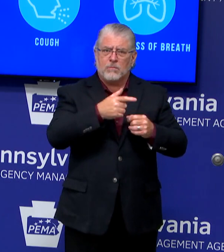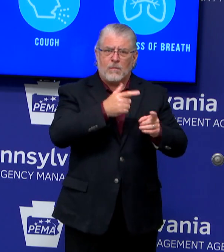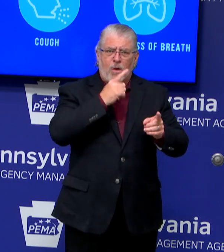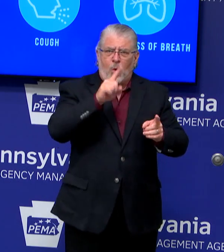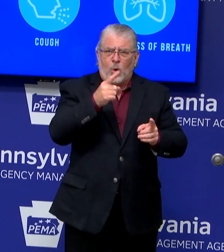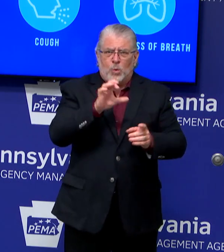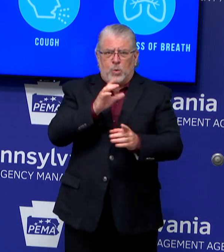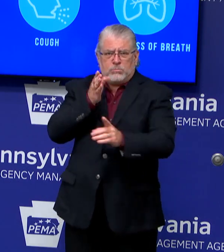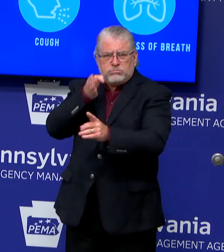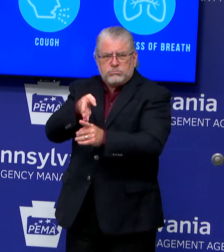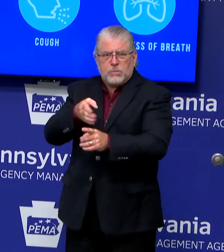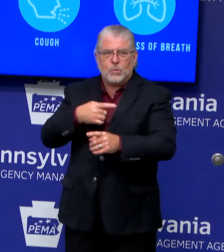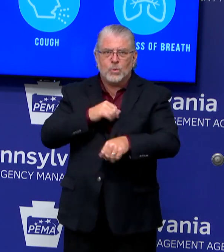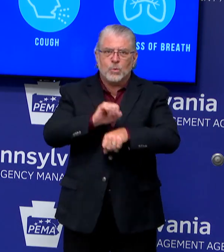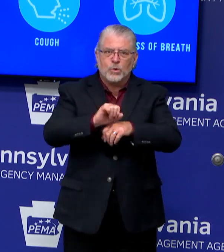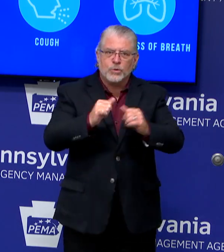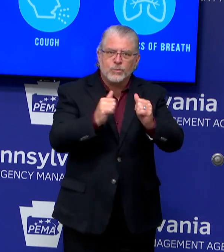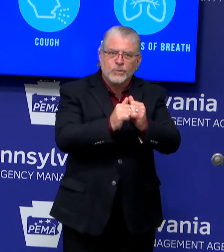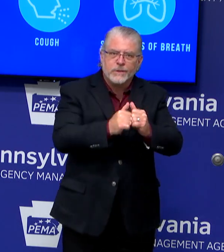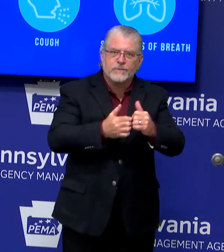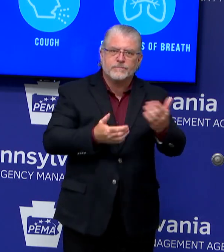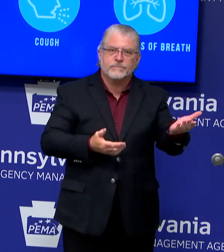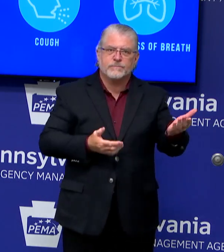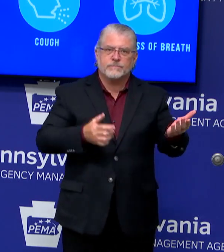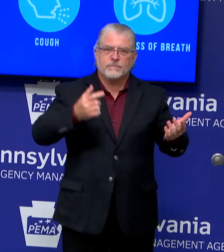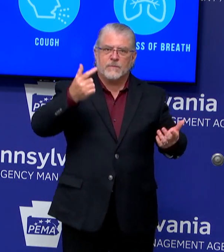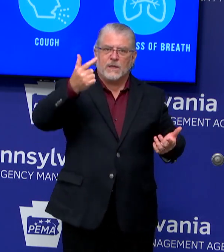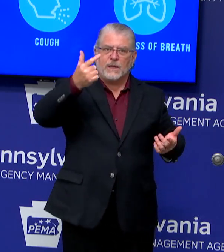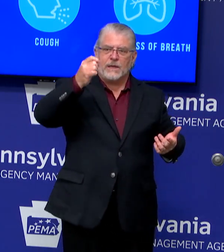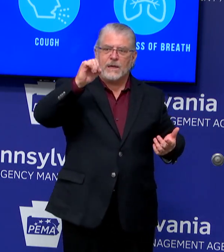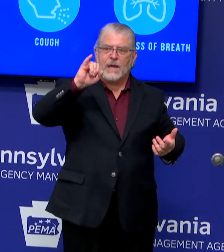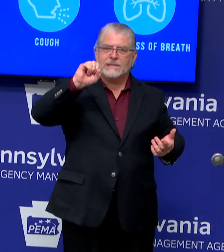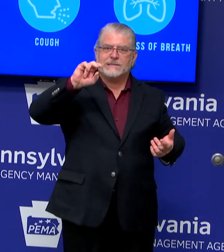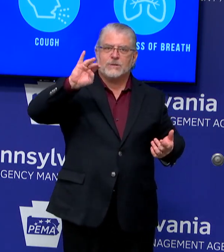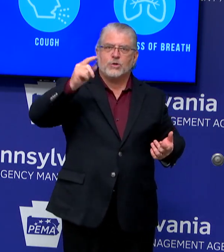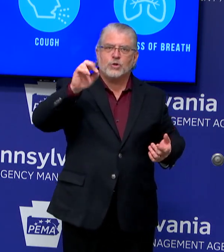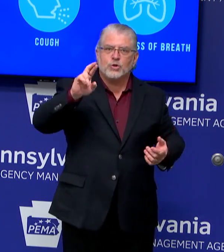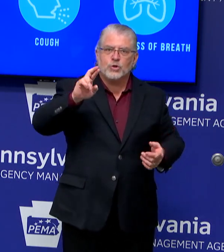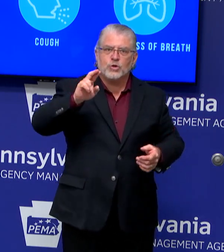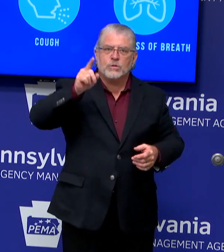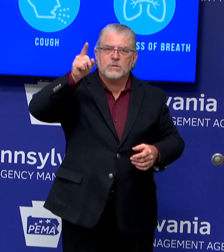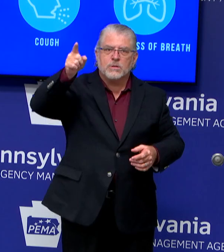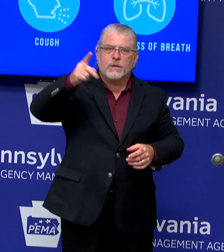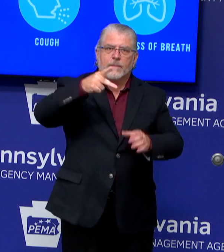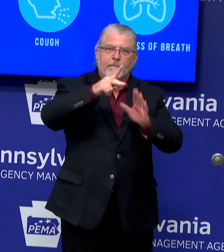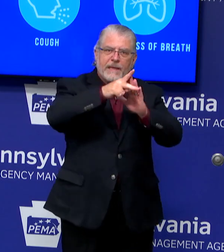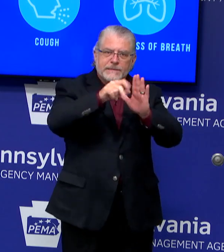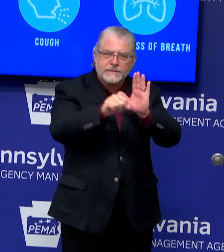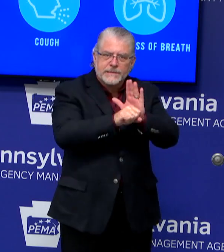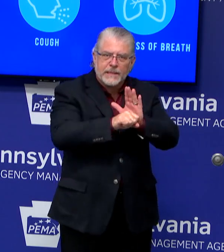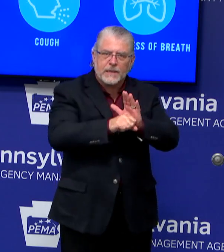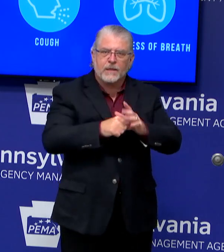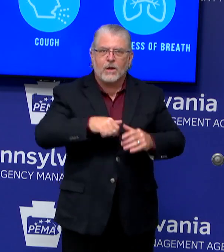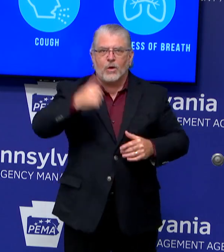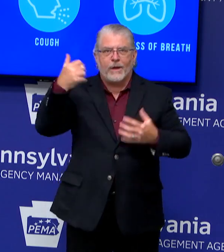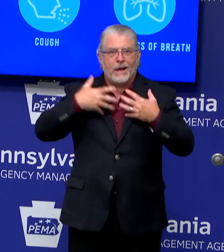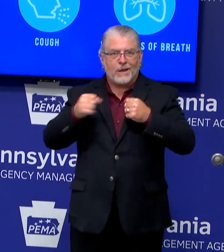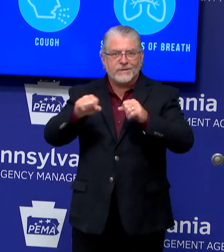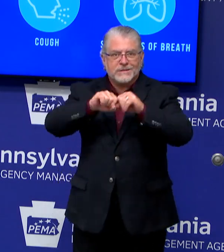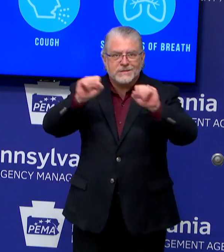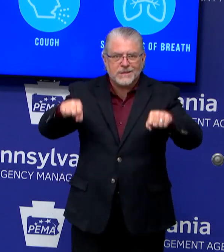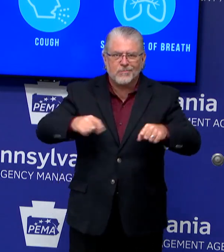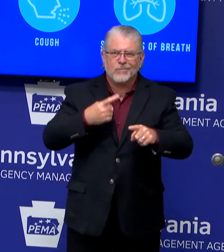Geisinger. We're working with Penn State and other health systems. And then we have a whole core of volunteers and others that we're hiring and contracting